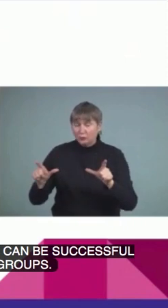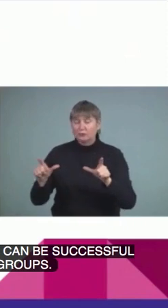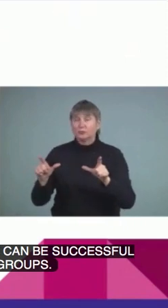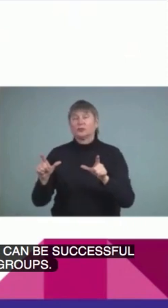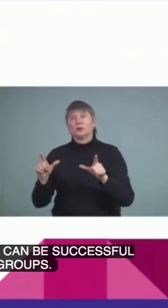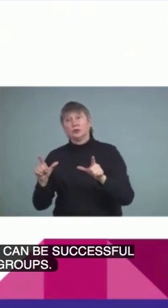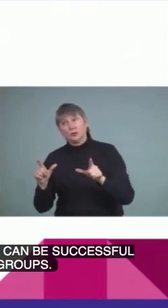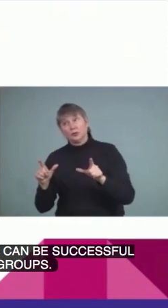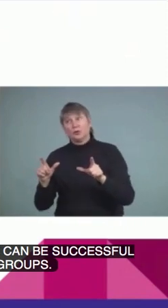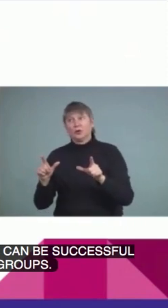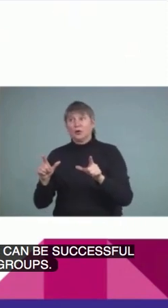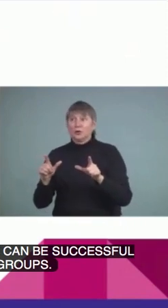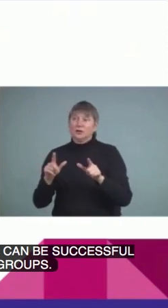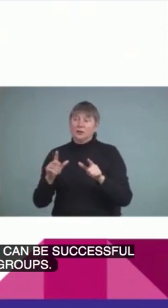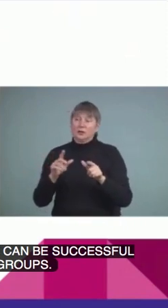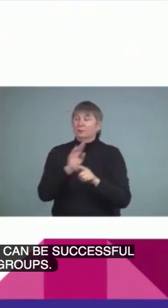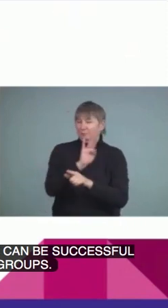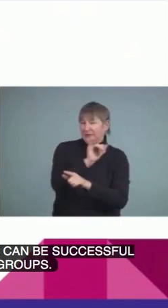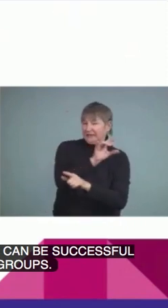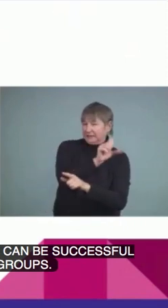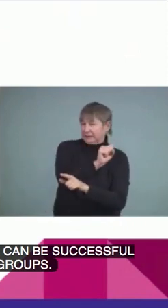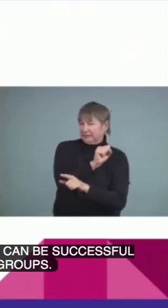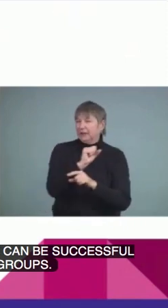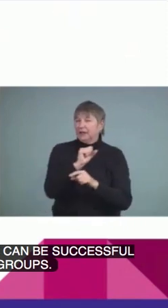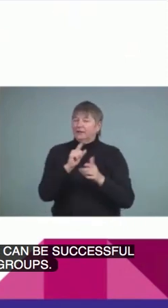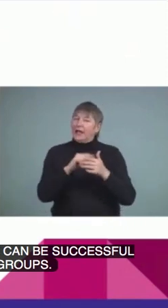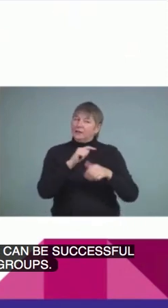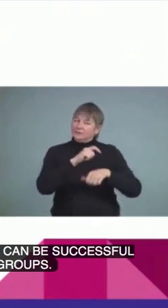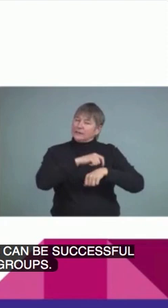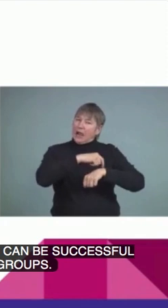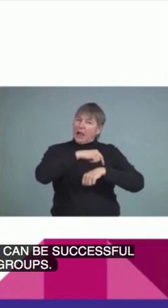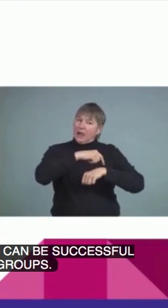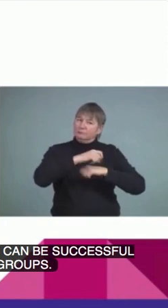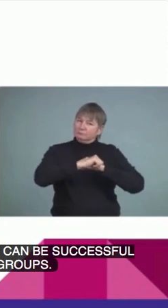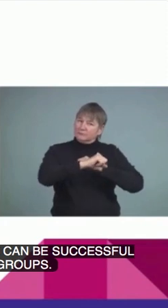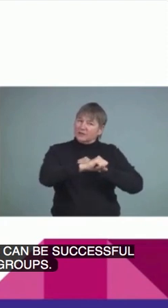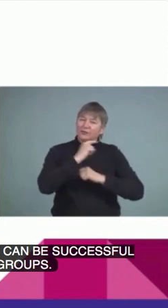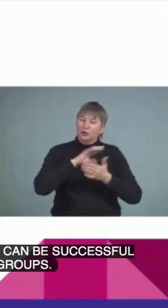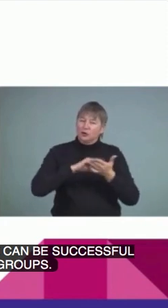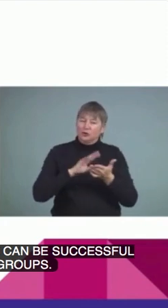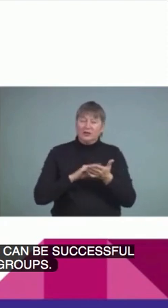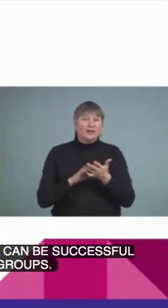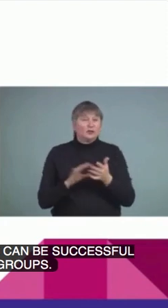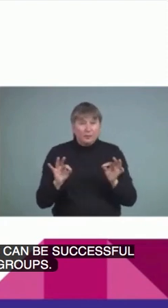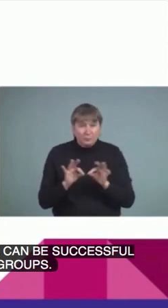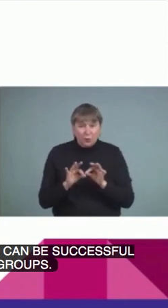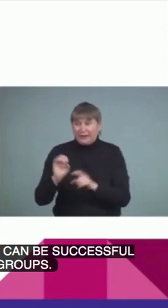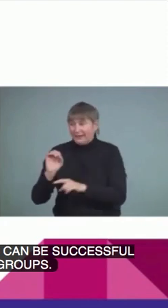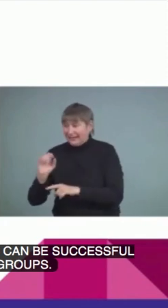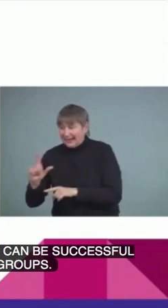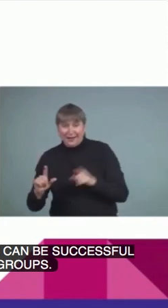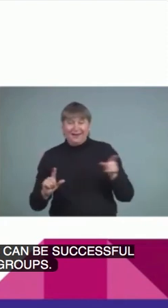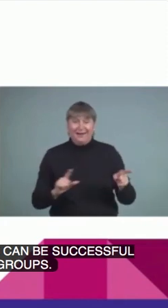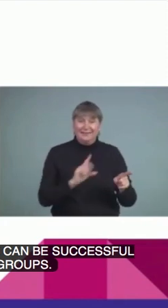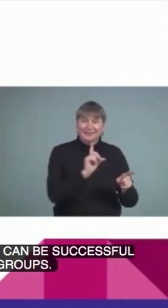in that BICS area, we want to make sure that they have those experiences for those